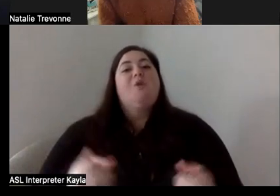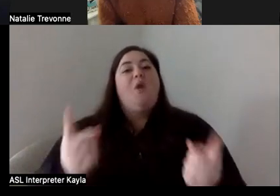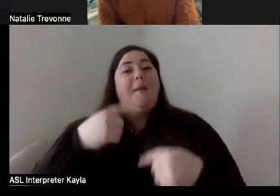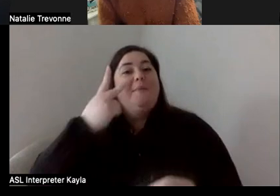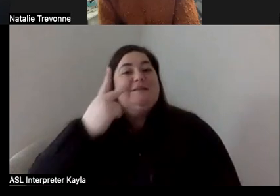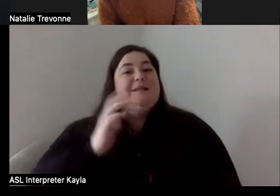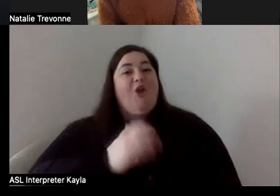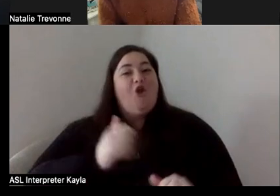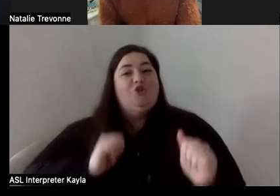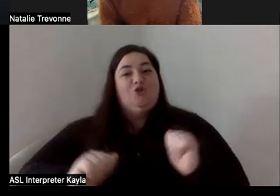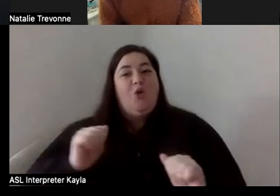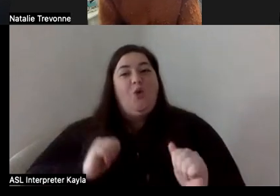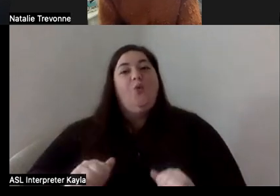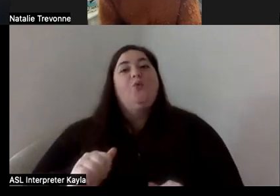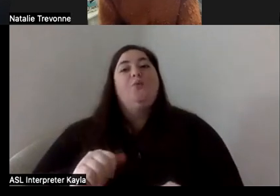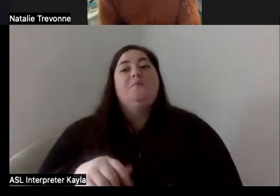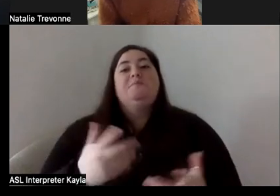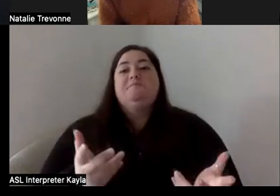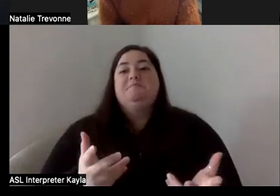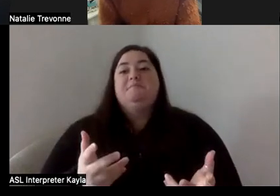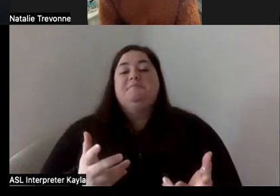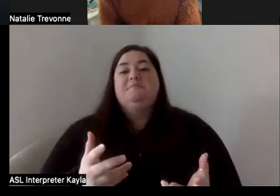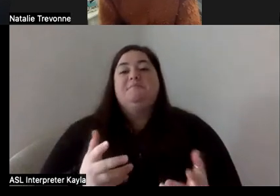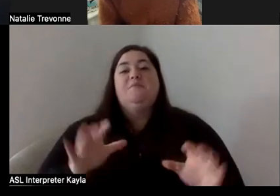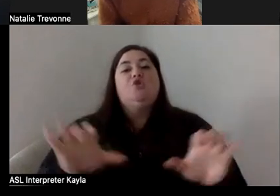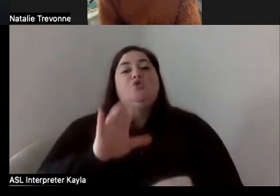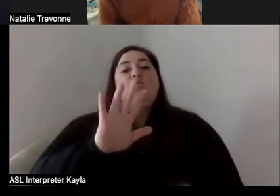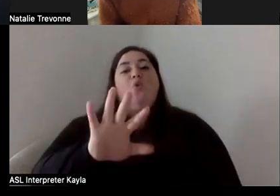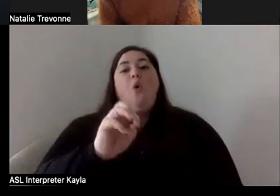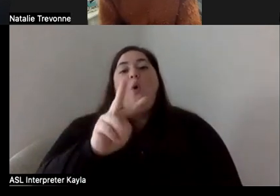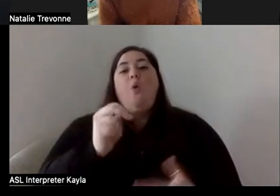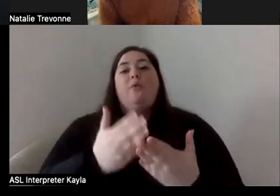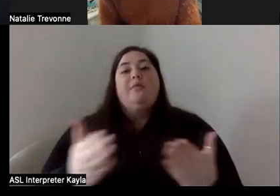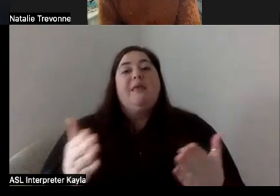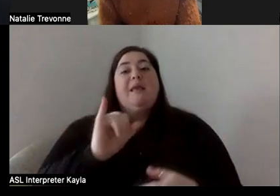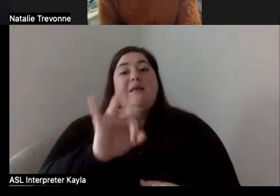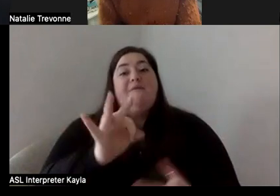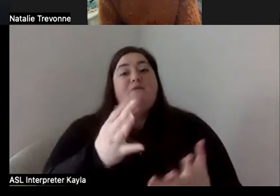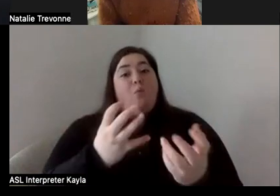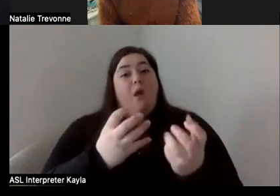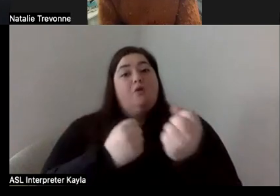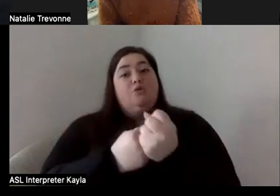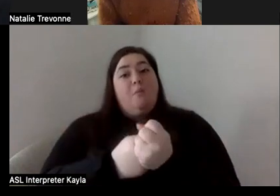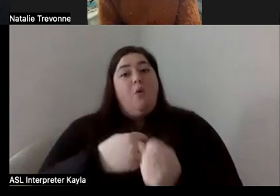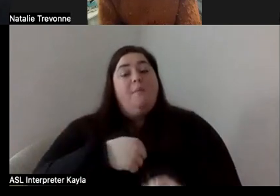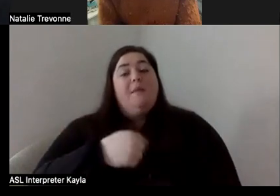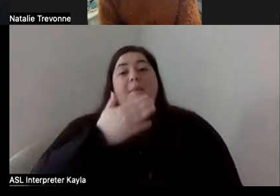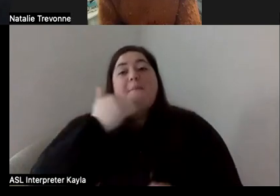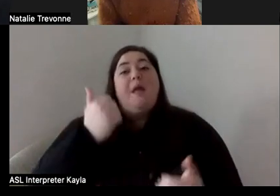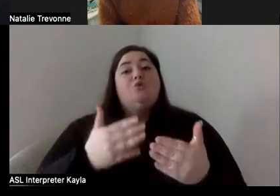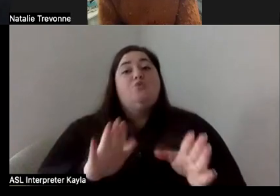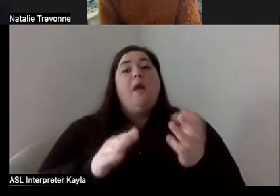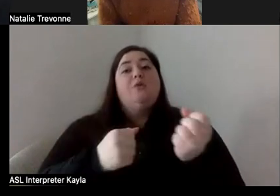shows. And other than that, just do your own thing. If you want to help support me, the best way to support